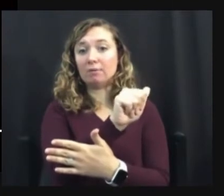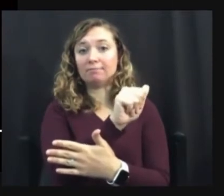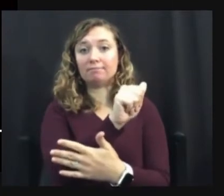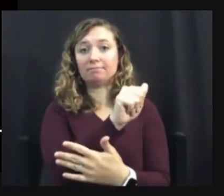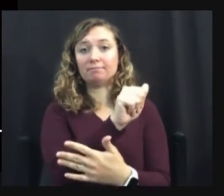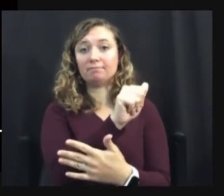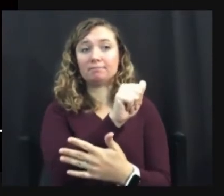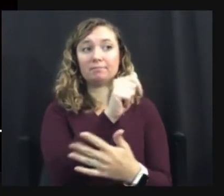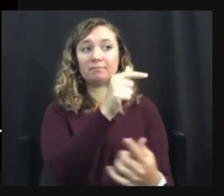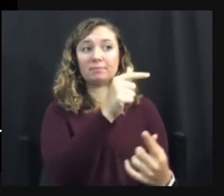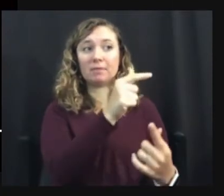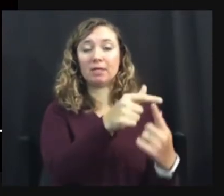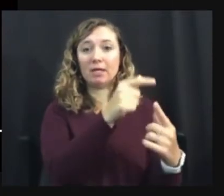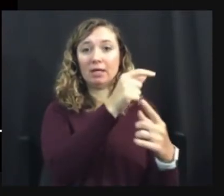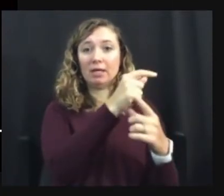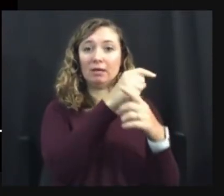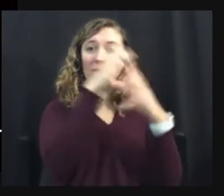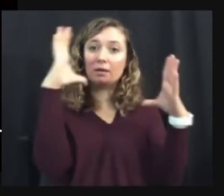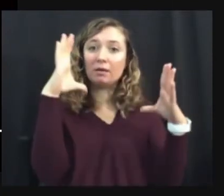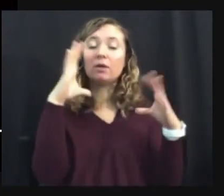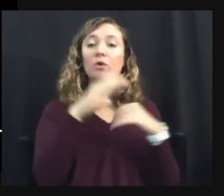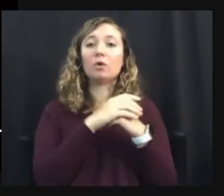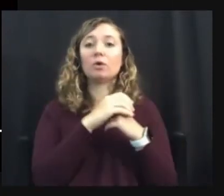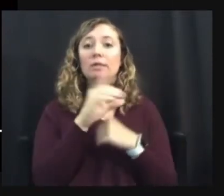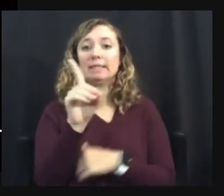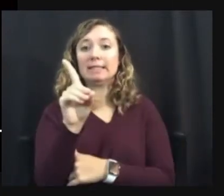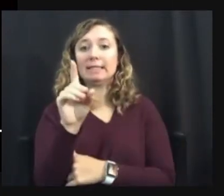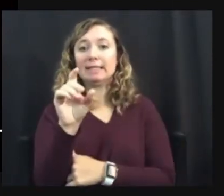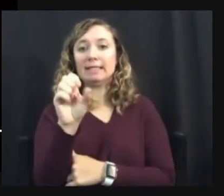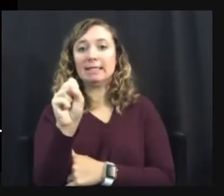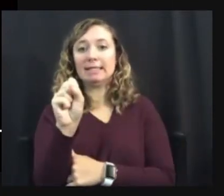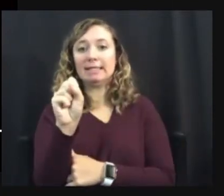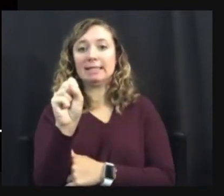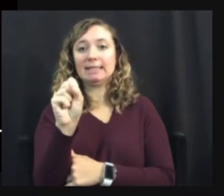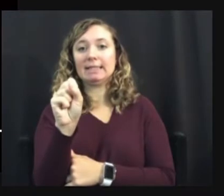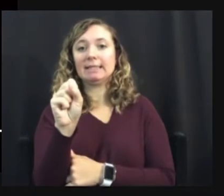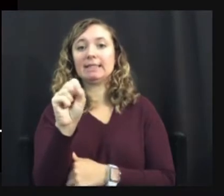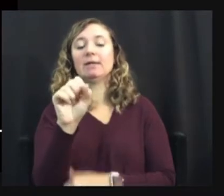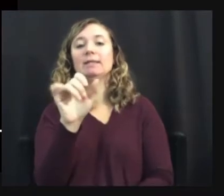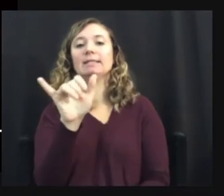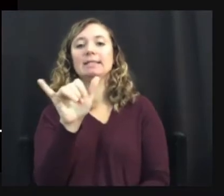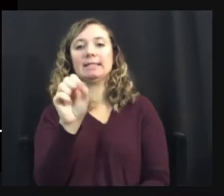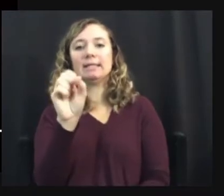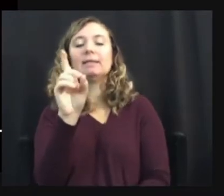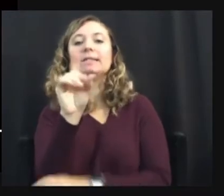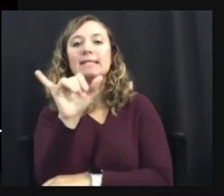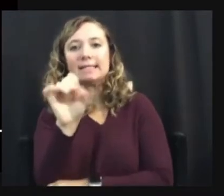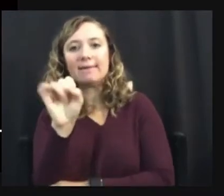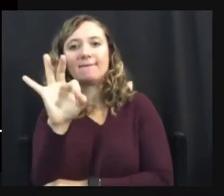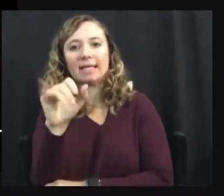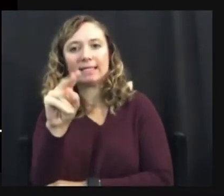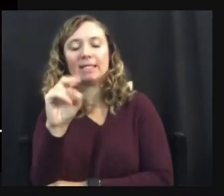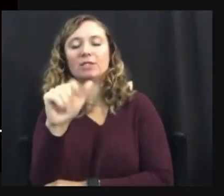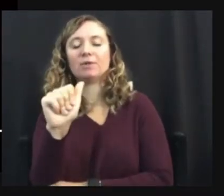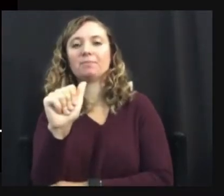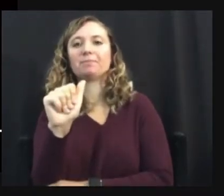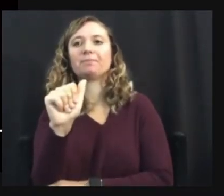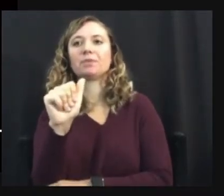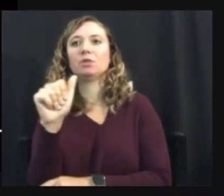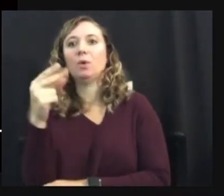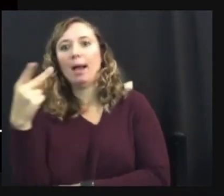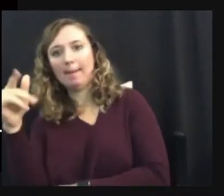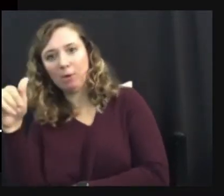disphantasia to just regular old fantasia to hyperphantasia. So aphantasia is